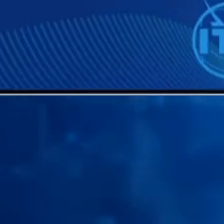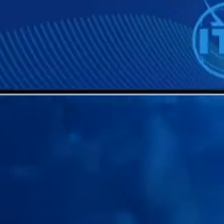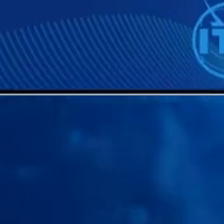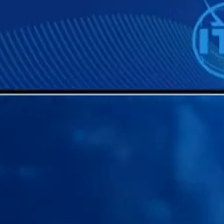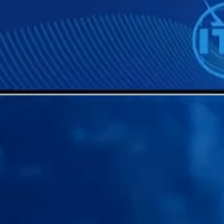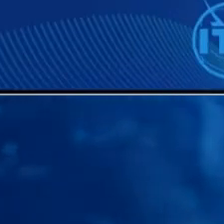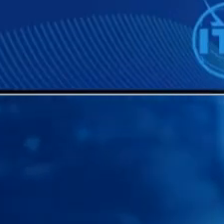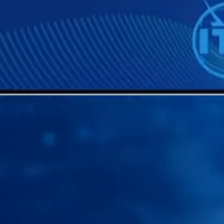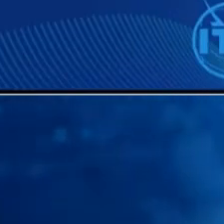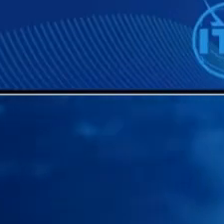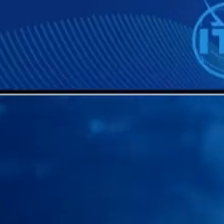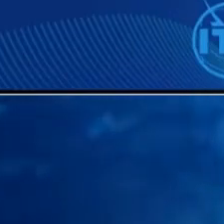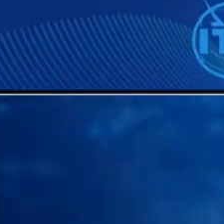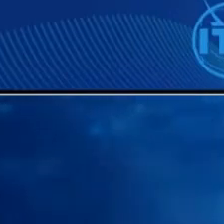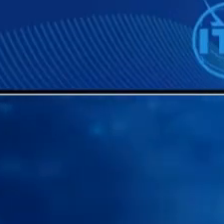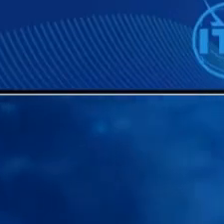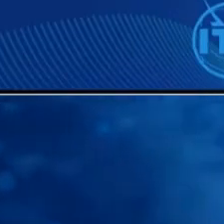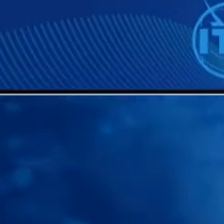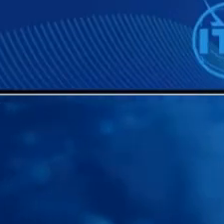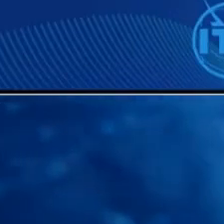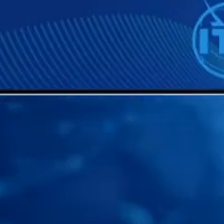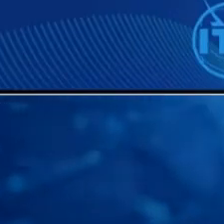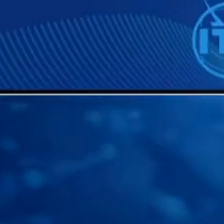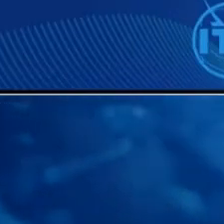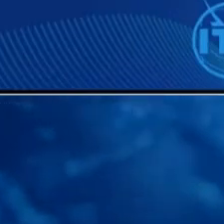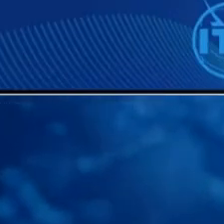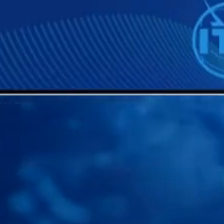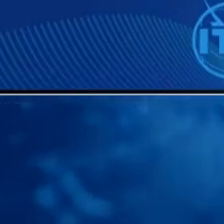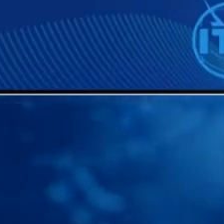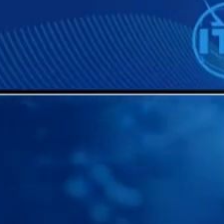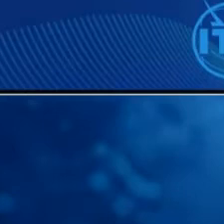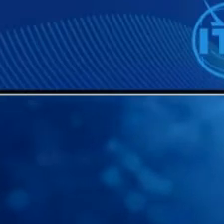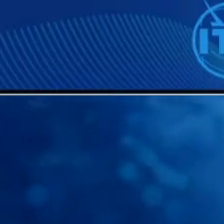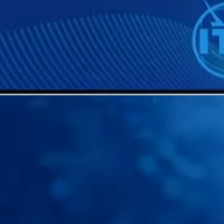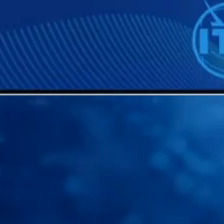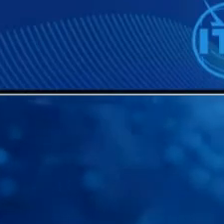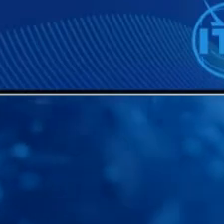thank you thank you very much well once again good morning